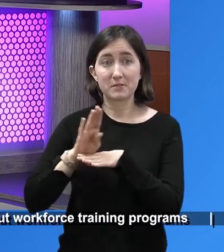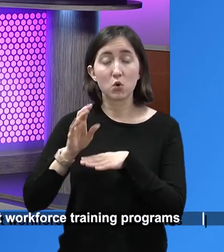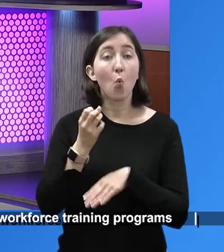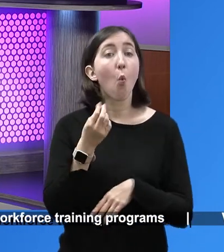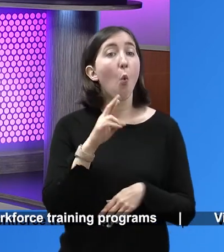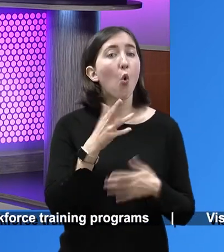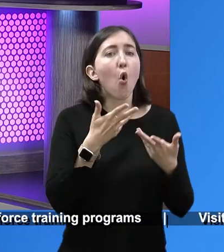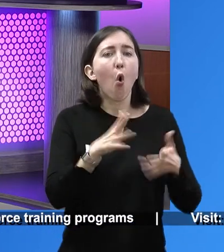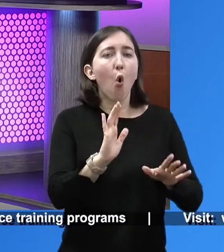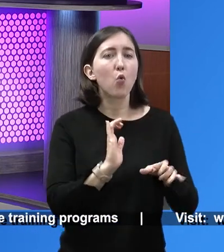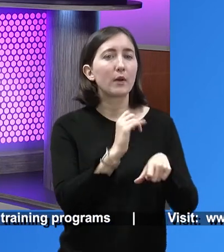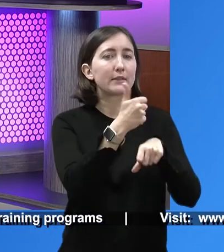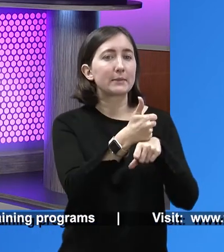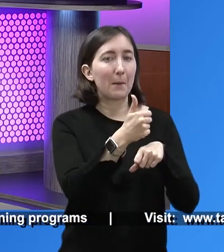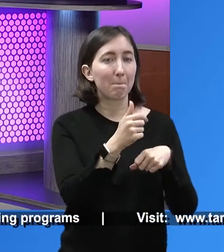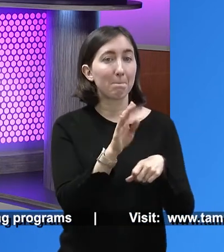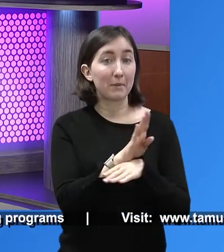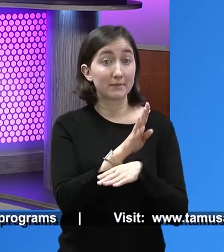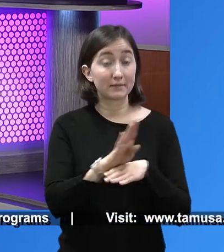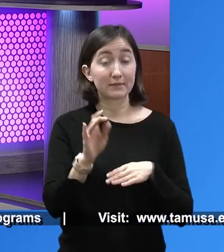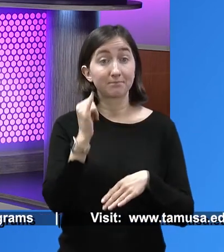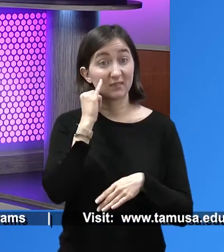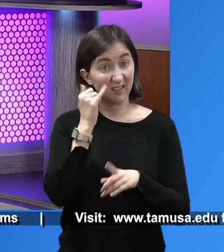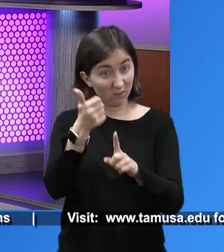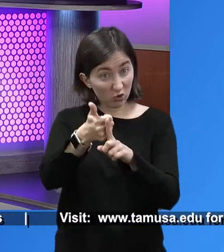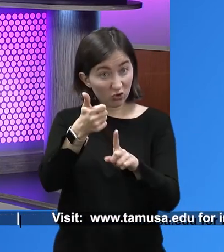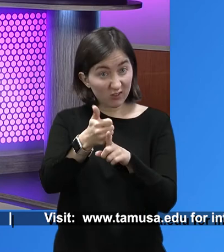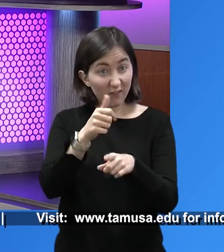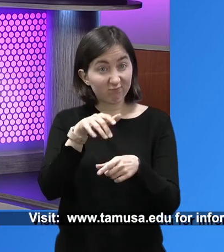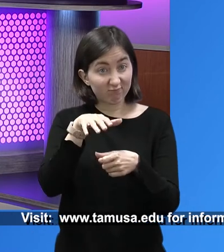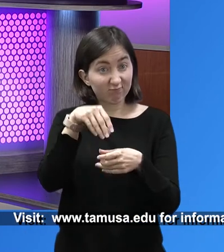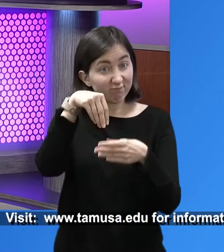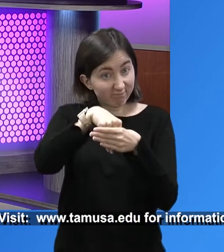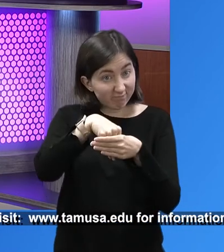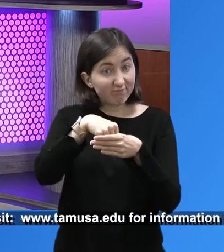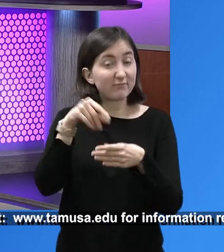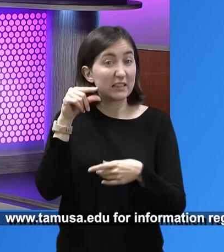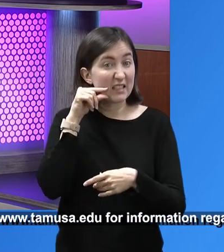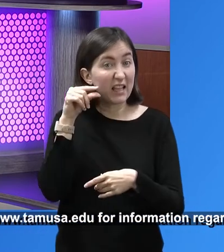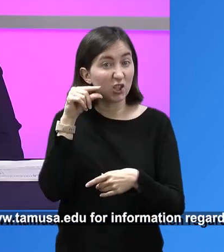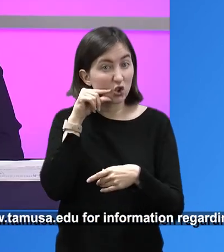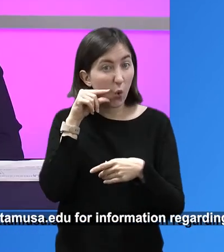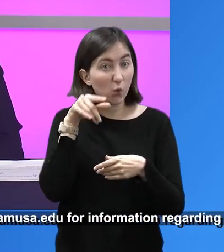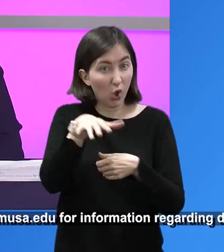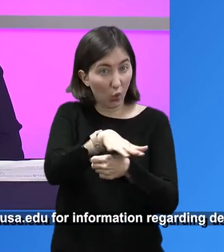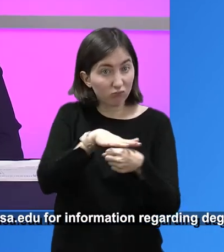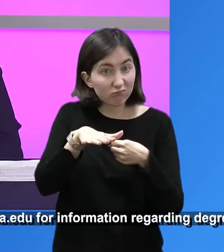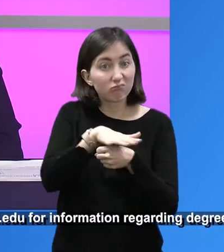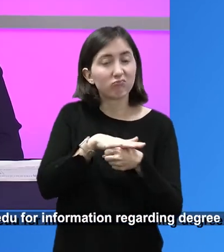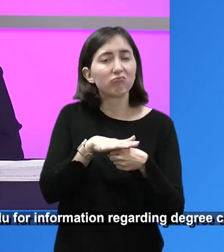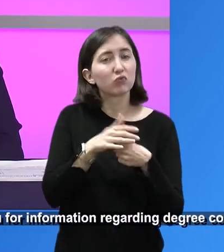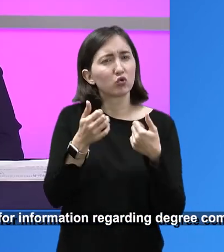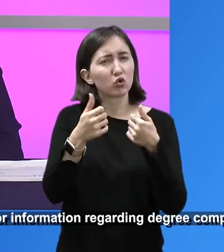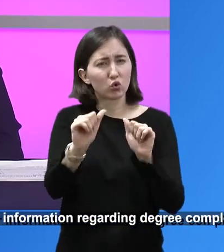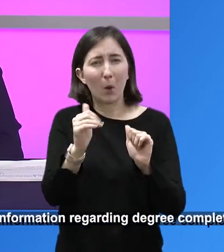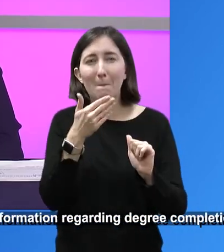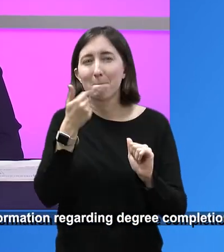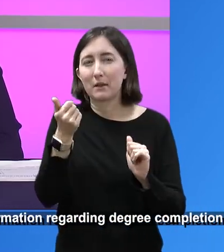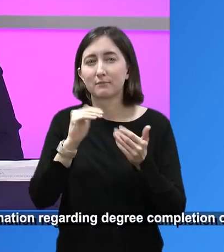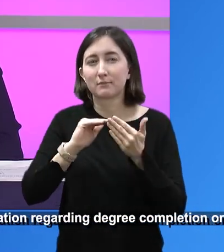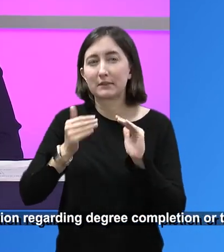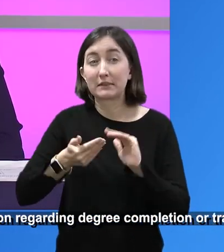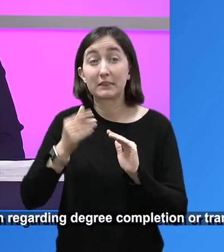you can be a startup business. And if you are located within the city limits of San Antonio, then obviously that's going to be our first